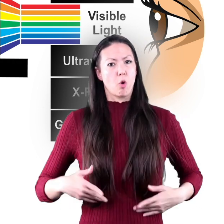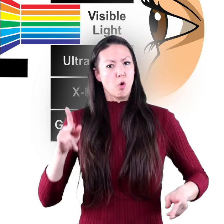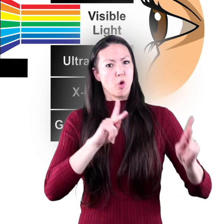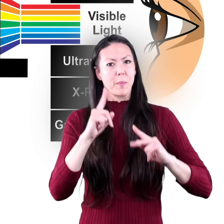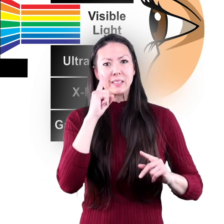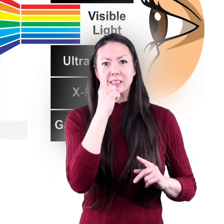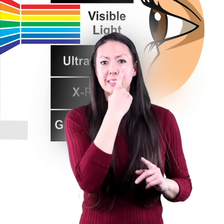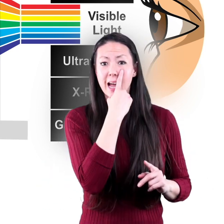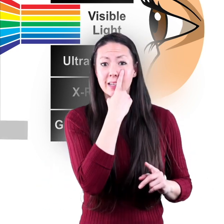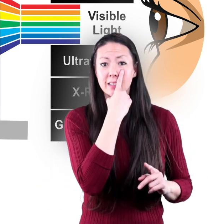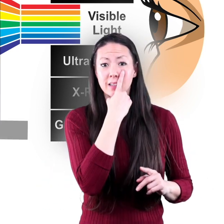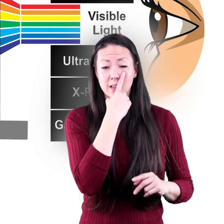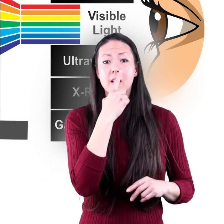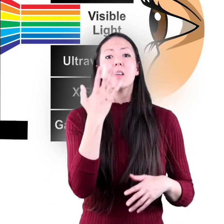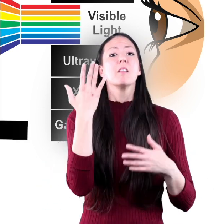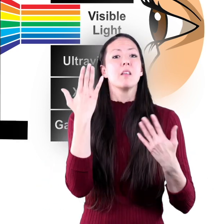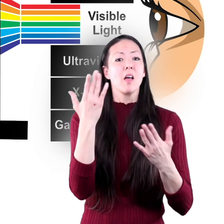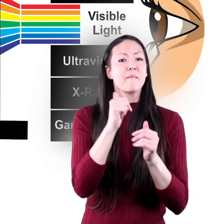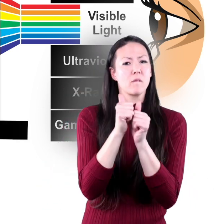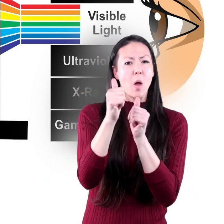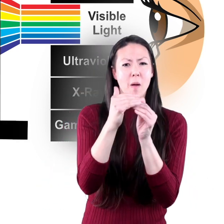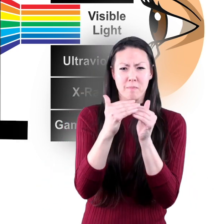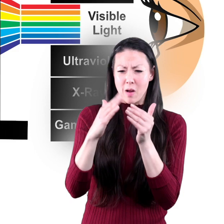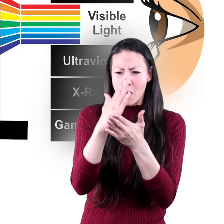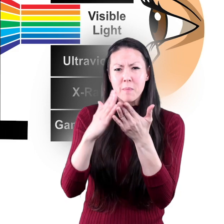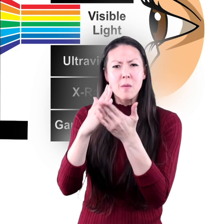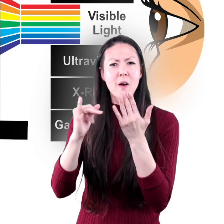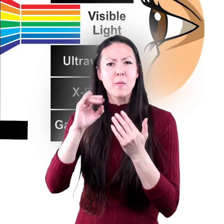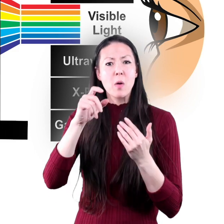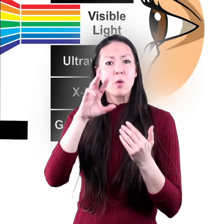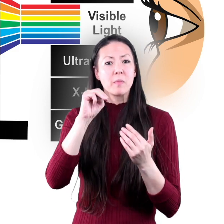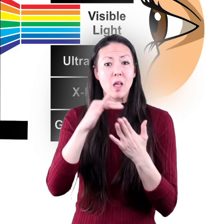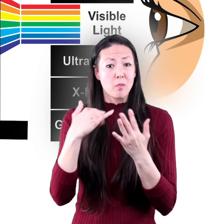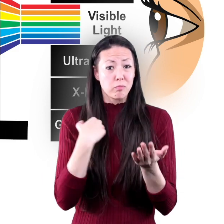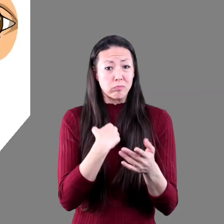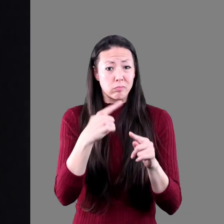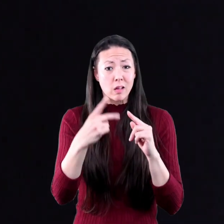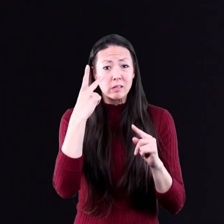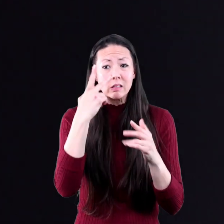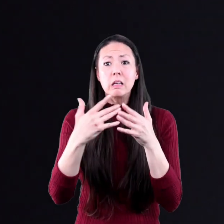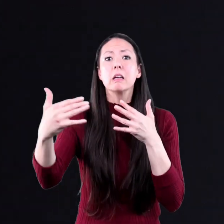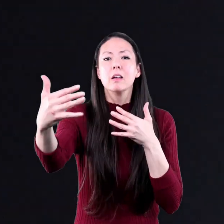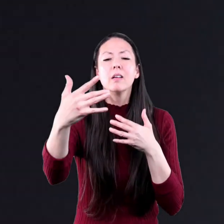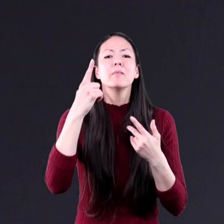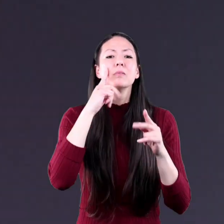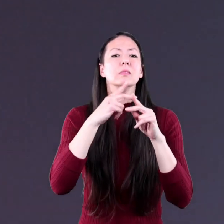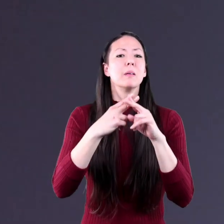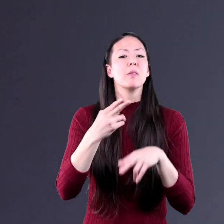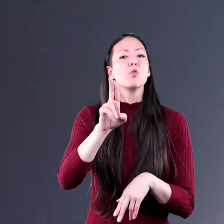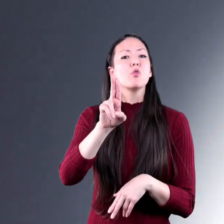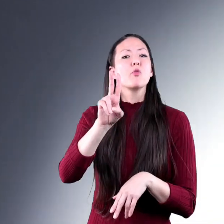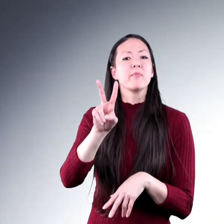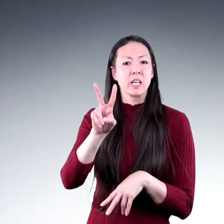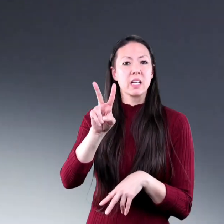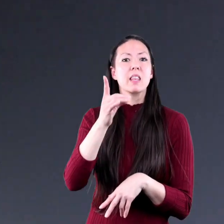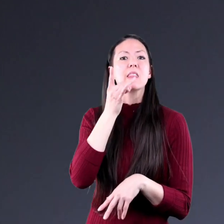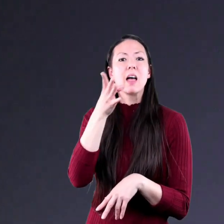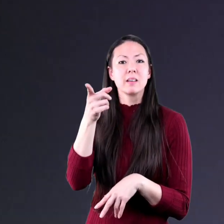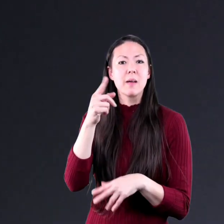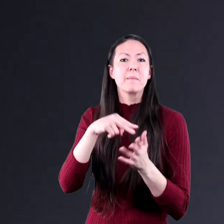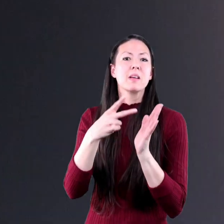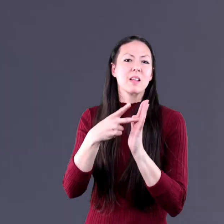eyes. There are far more parts of the spectrum that we cannot see. Ultraviolet light, or UV light,